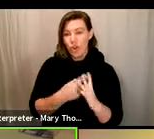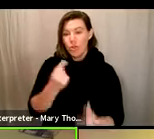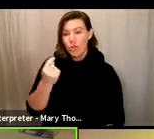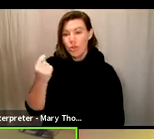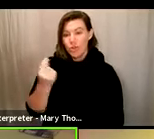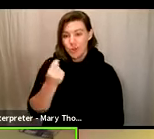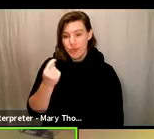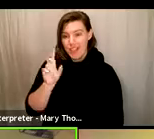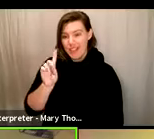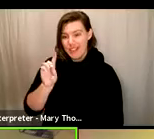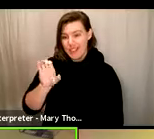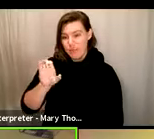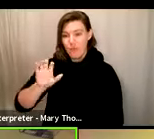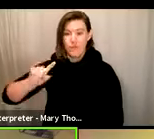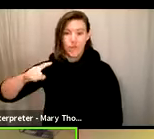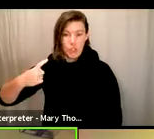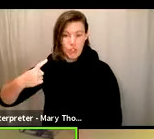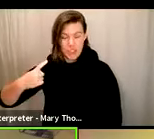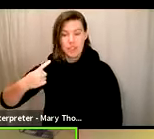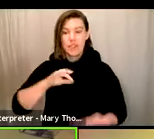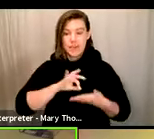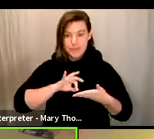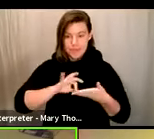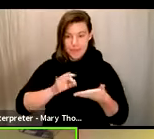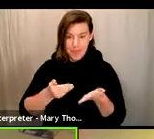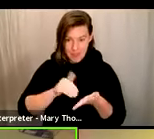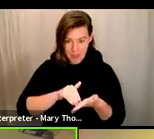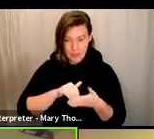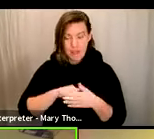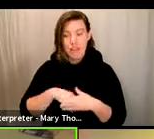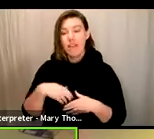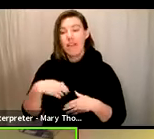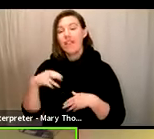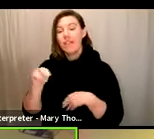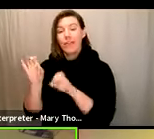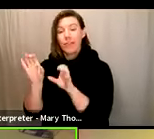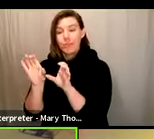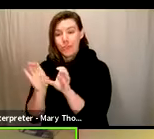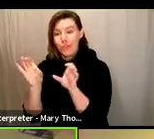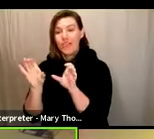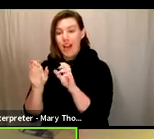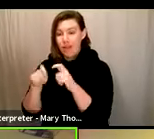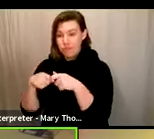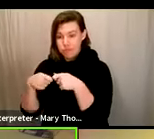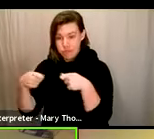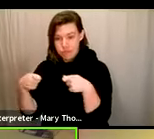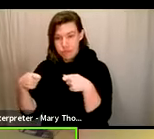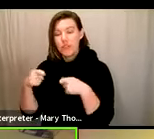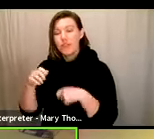1. And then we'll be certifying the recount activities the morning of Wednesday, December 16.